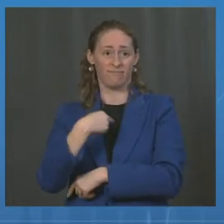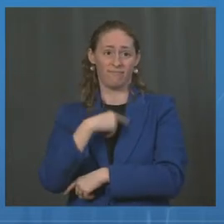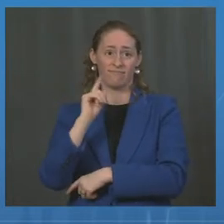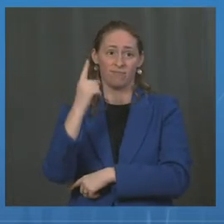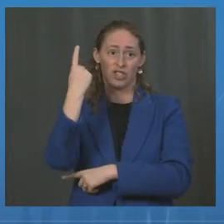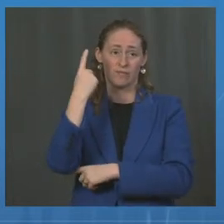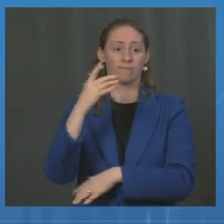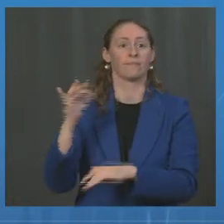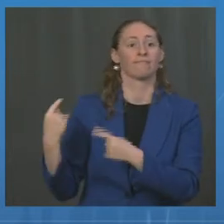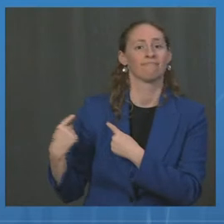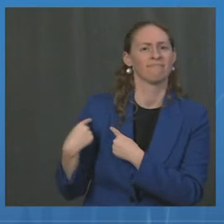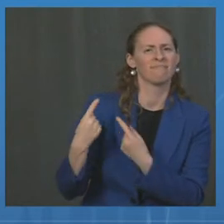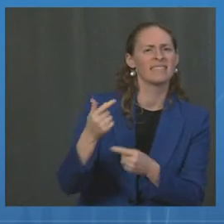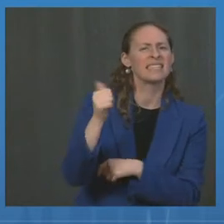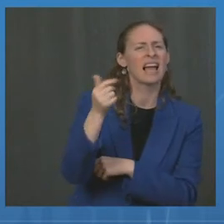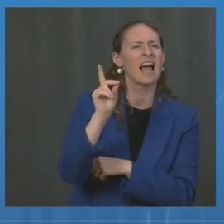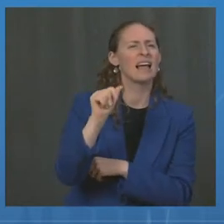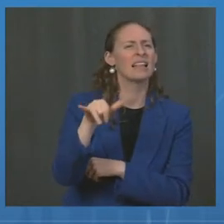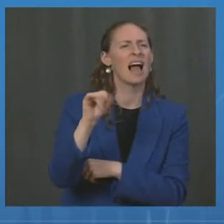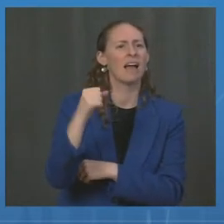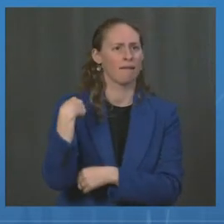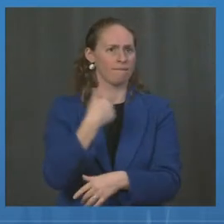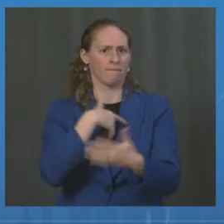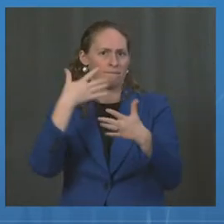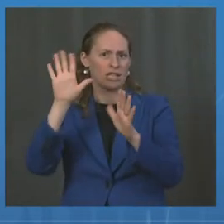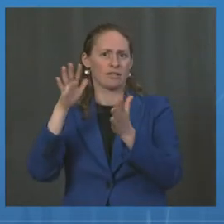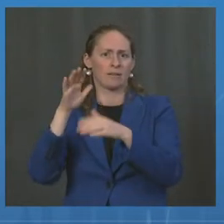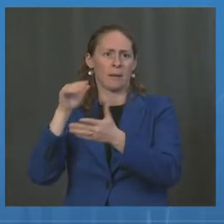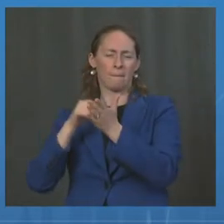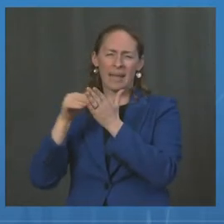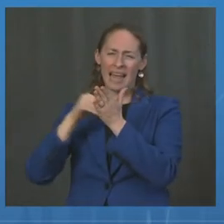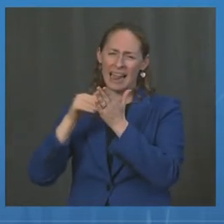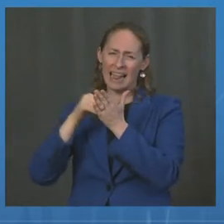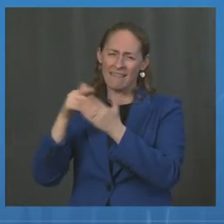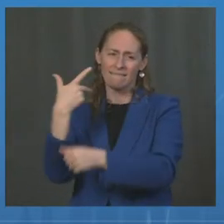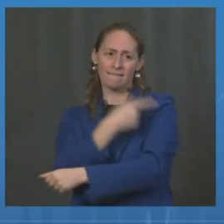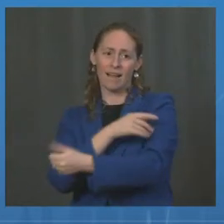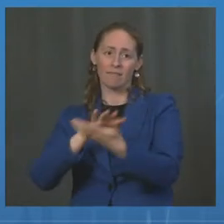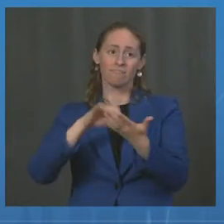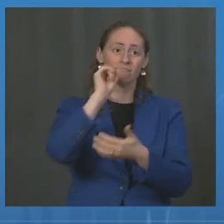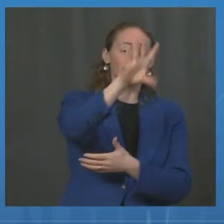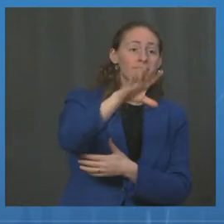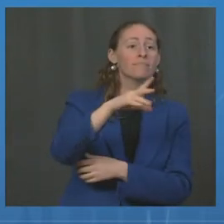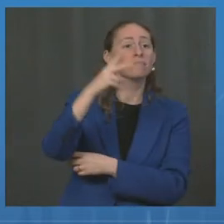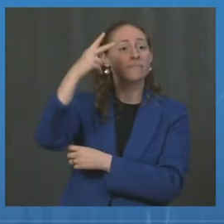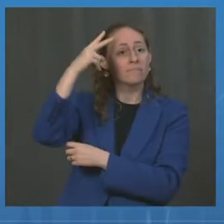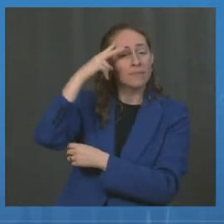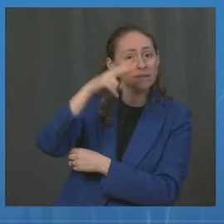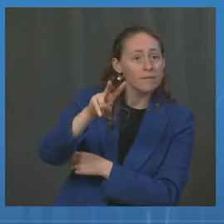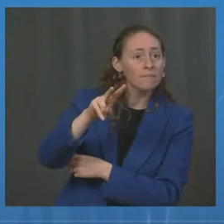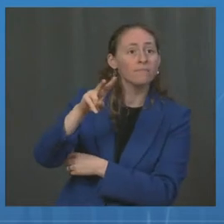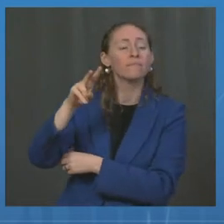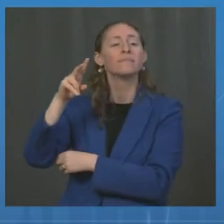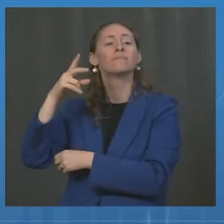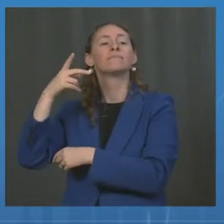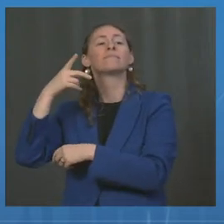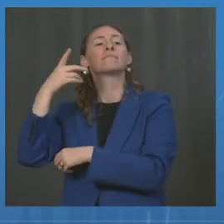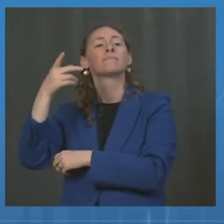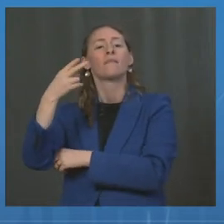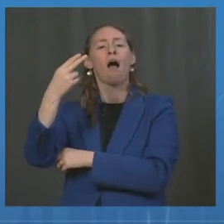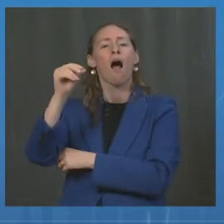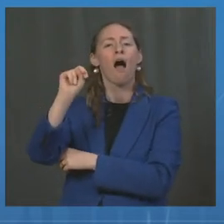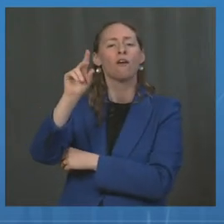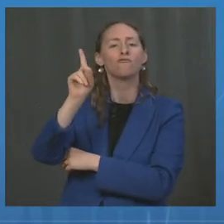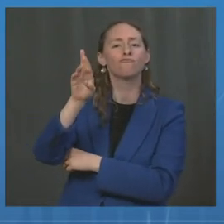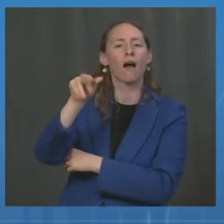millions of doses internationally, including to Mexico, Vietnam, Honduras, South Africa, and